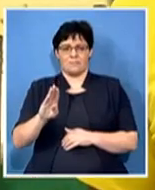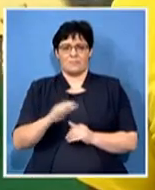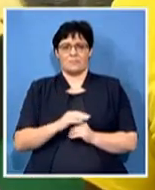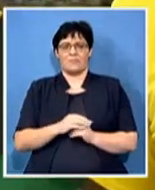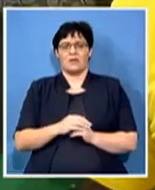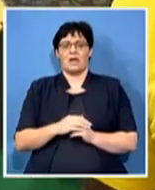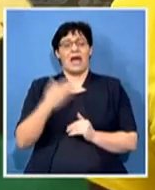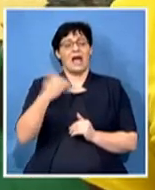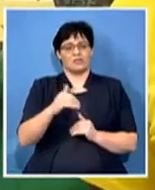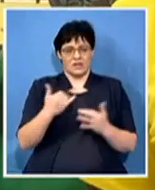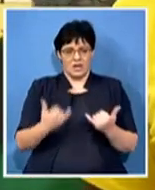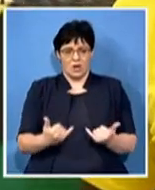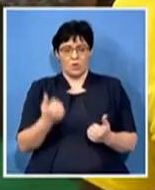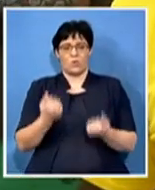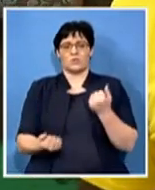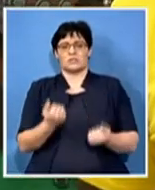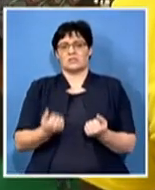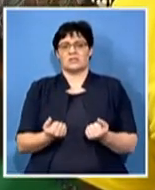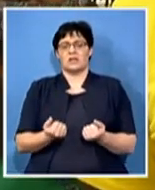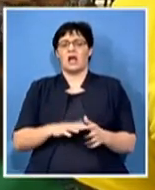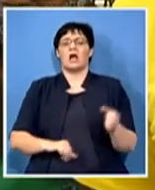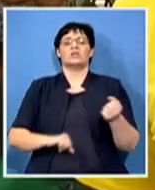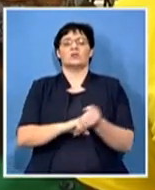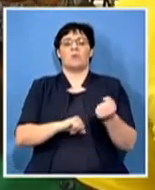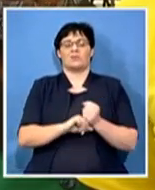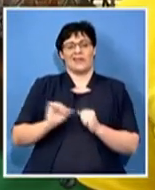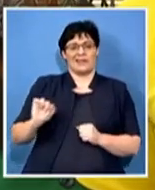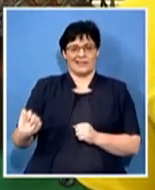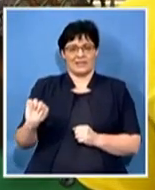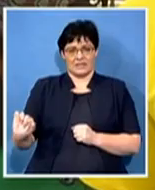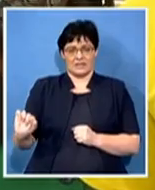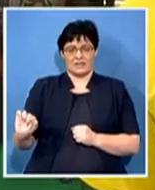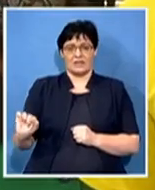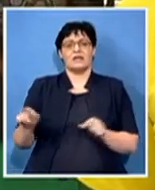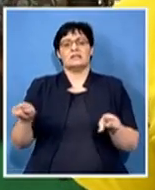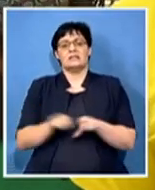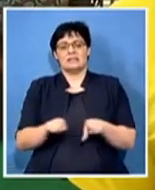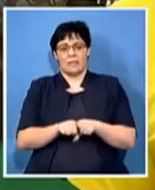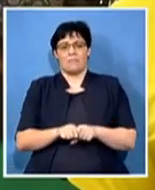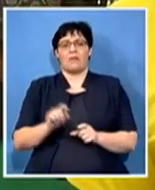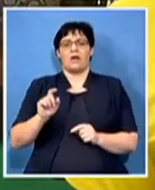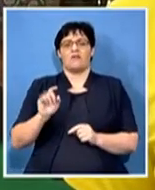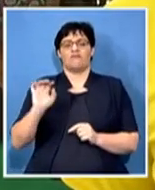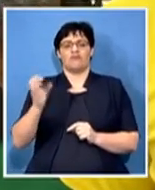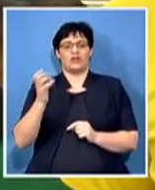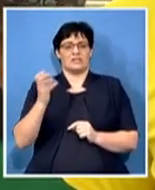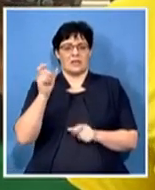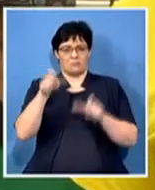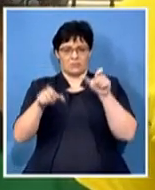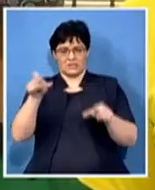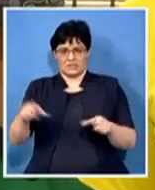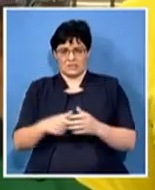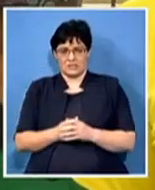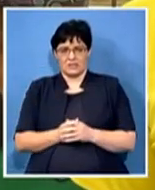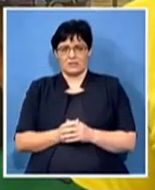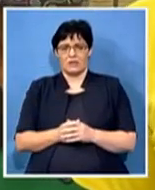supporters, her supporters, obviously, as well as free staters, but also disgruntled ANC members. We're